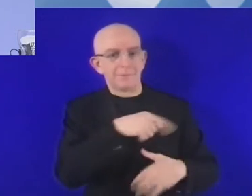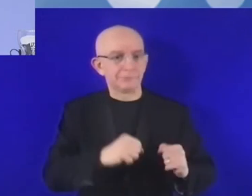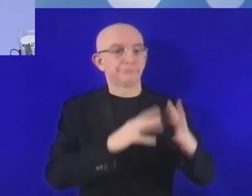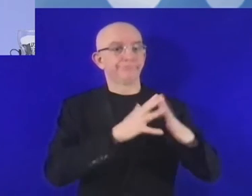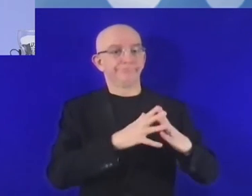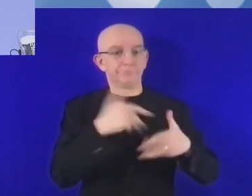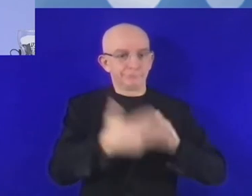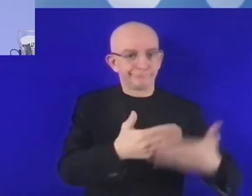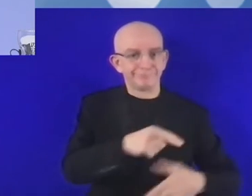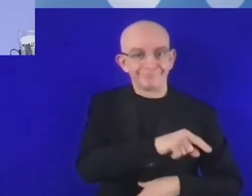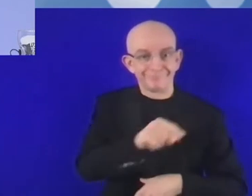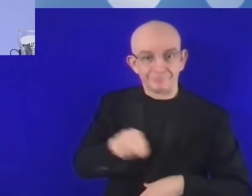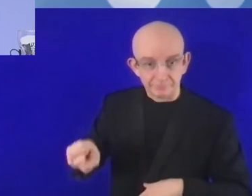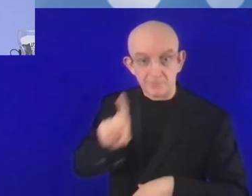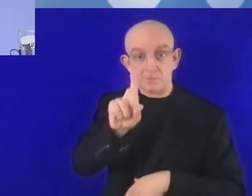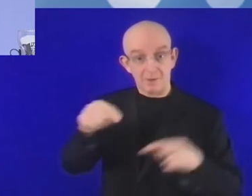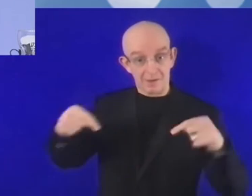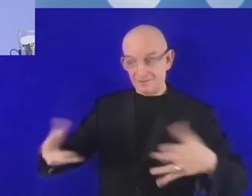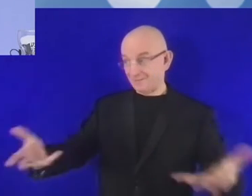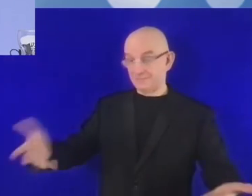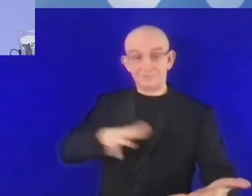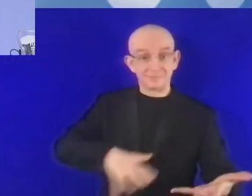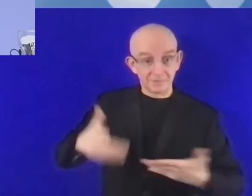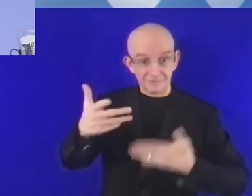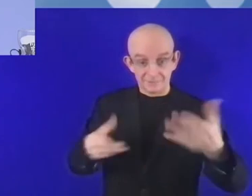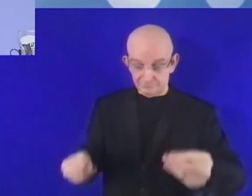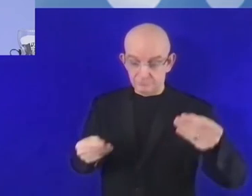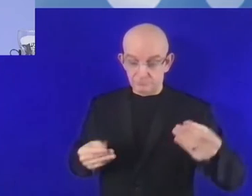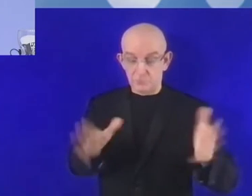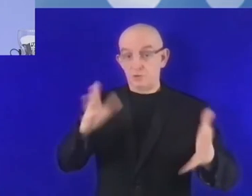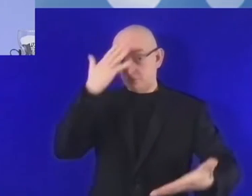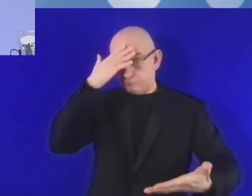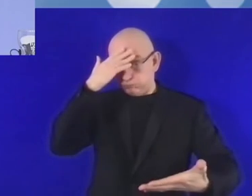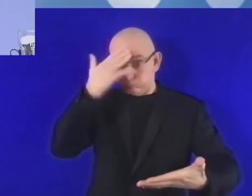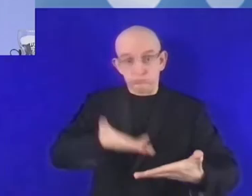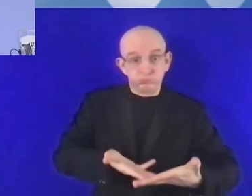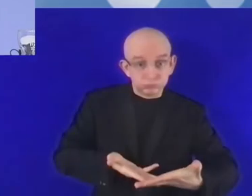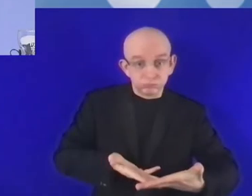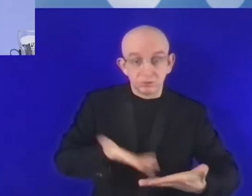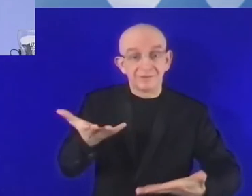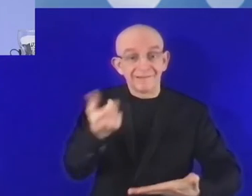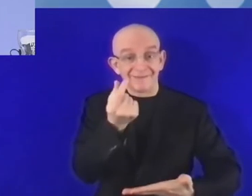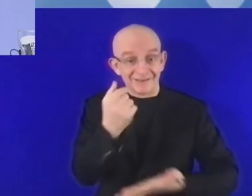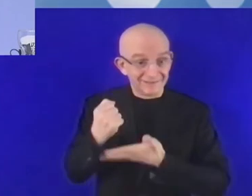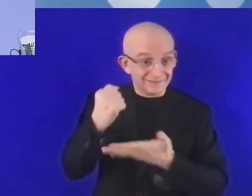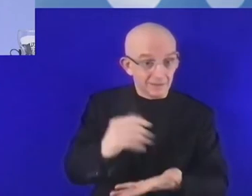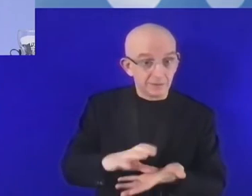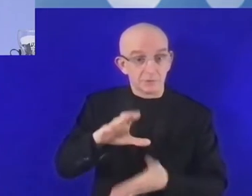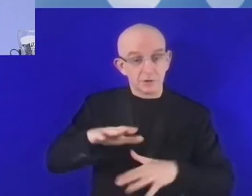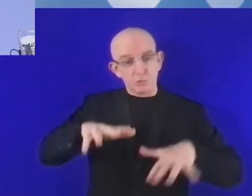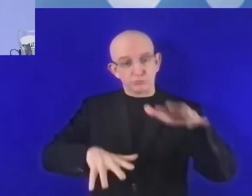venture capital investment has grown by a factor of 20 since 2002. And could reach